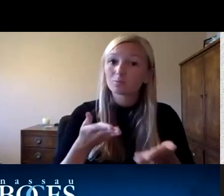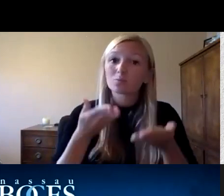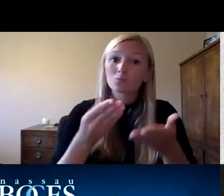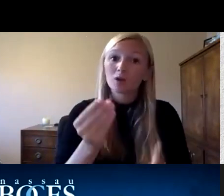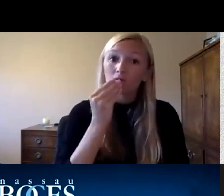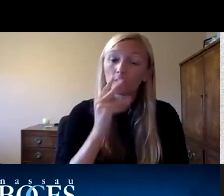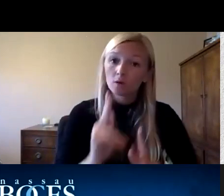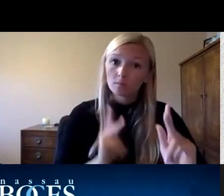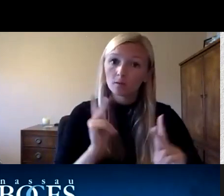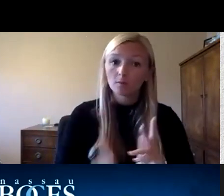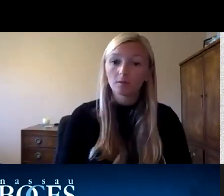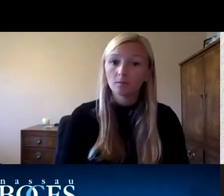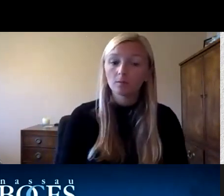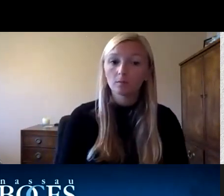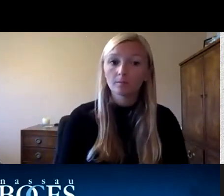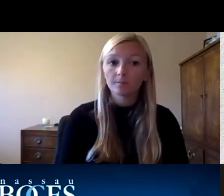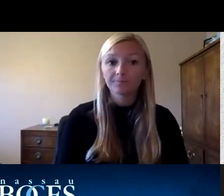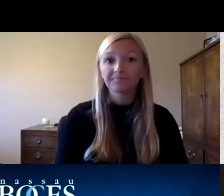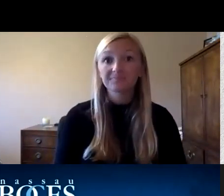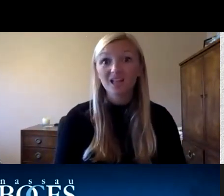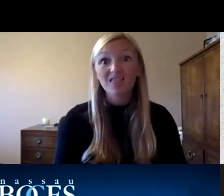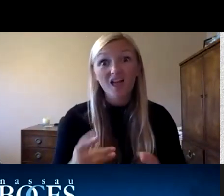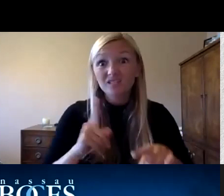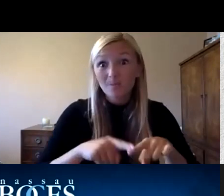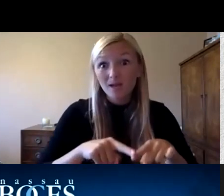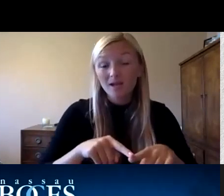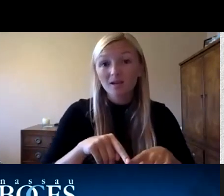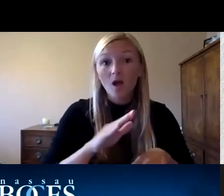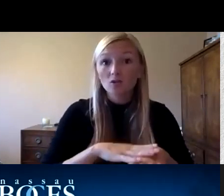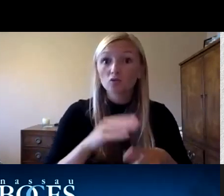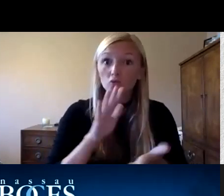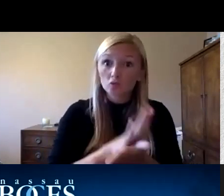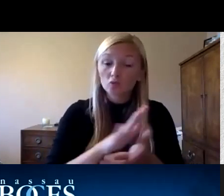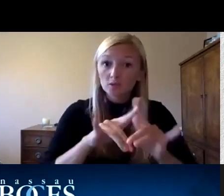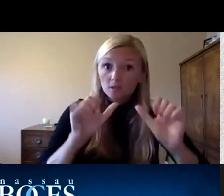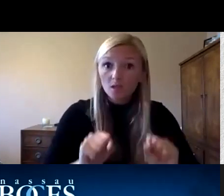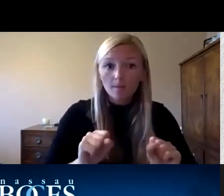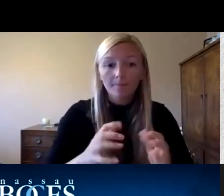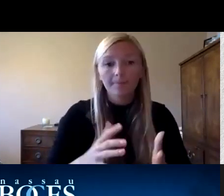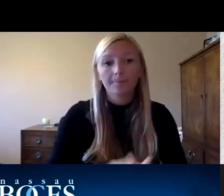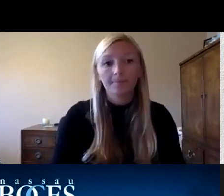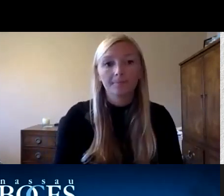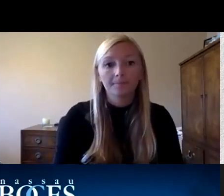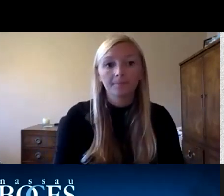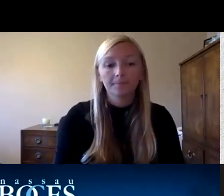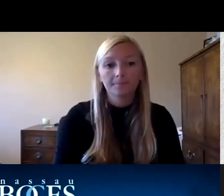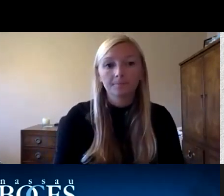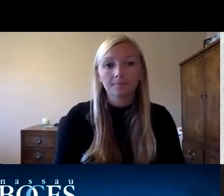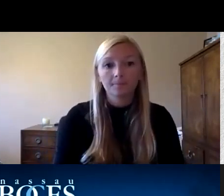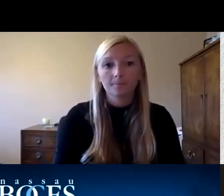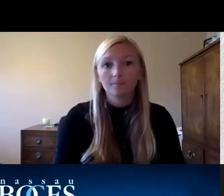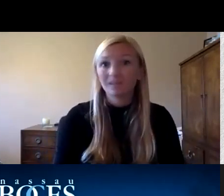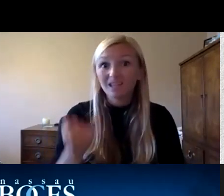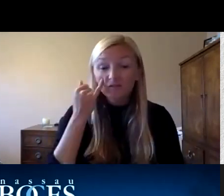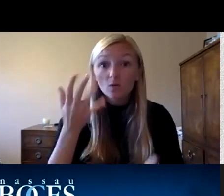folks and so when you see that there's such a great dependence for our school system the way it is now to be the way they want it to be in the future